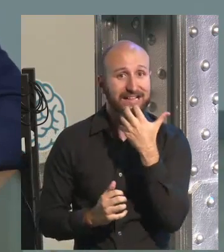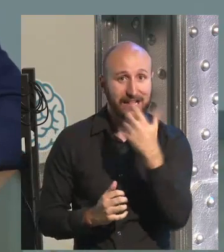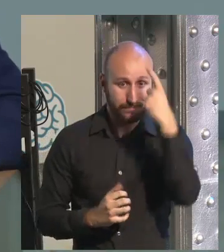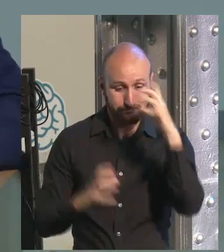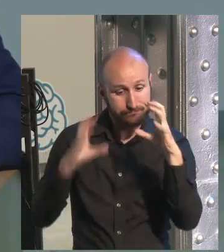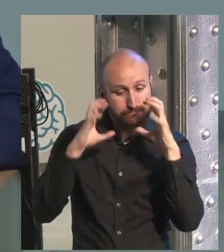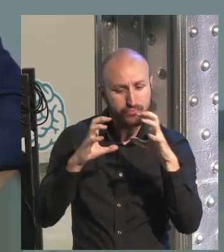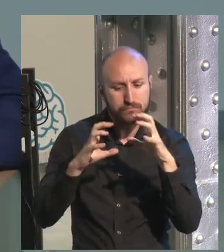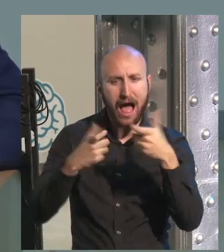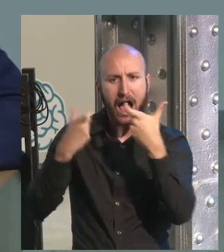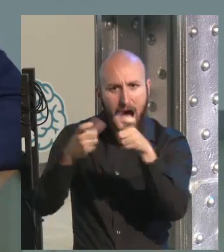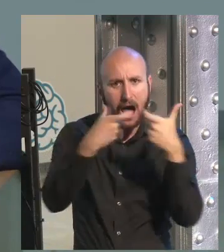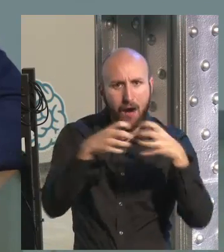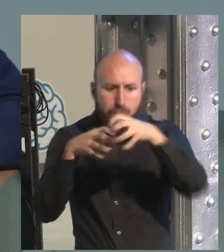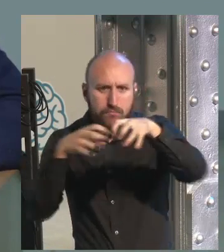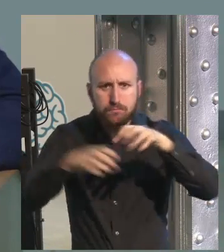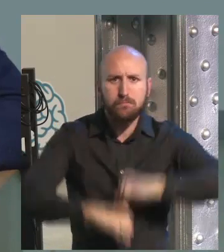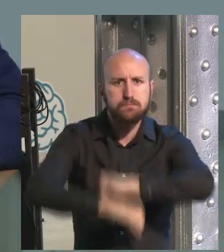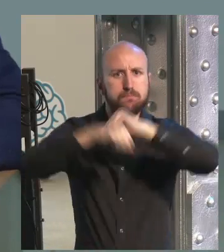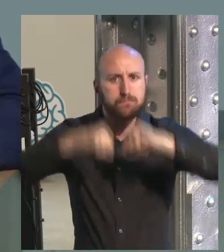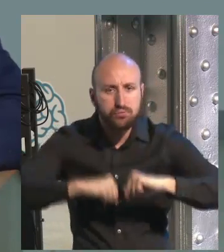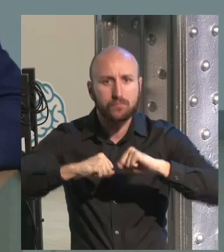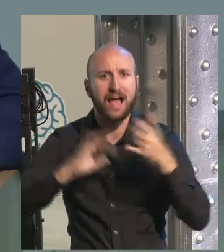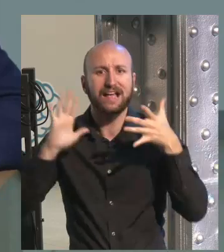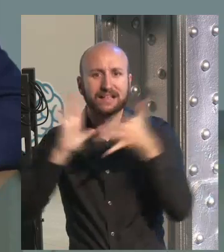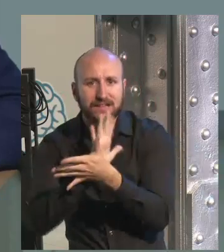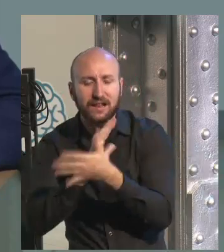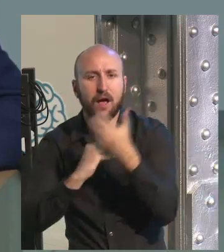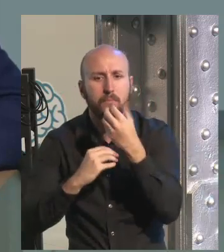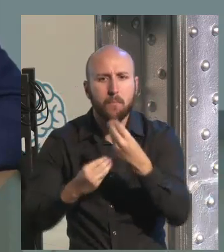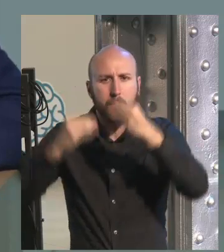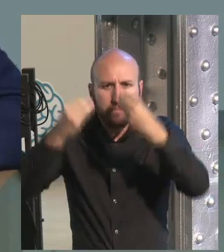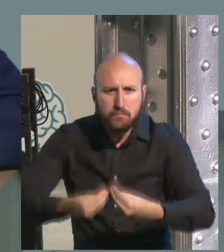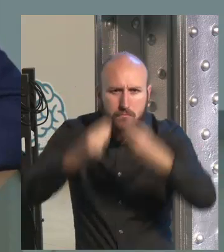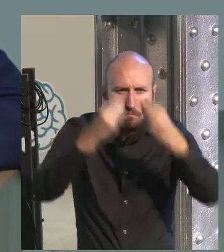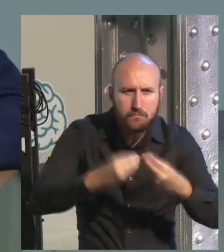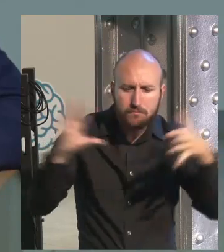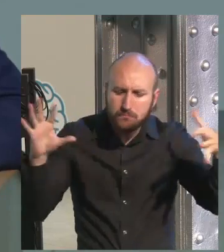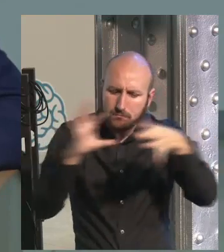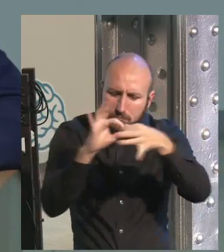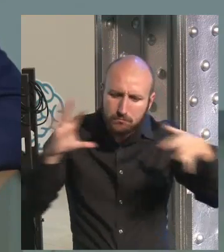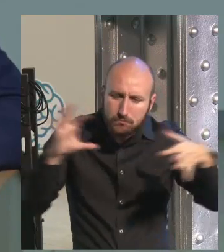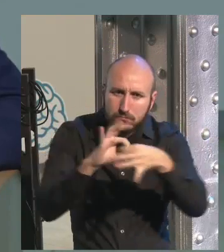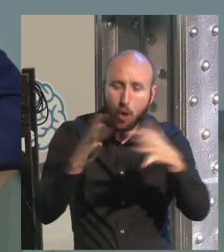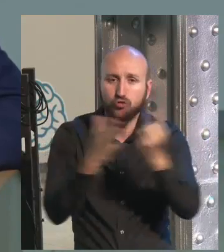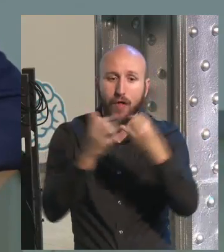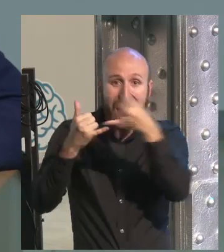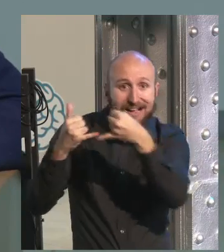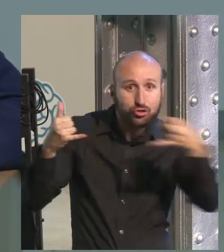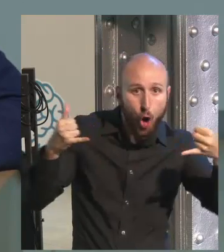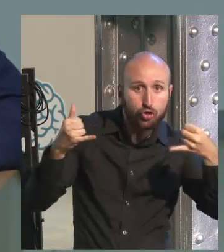old, as in Finland today. If you don't have the tools to know what is all about